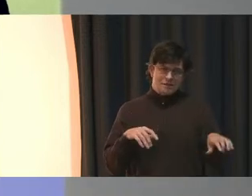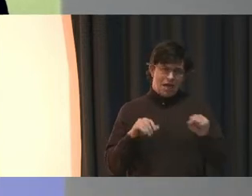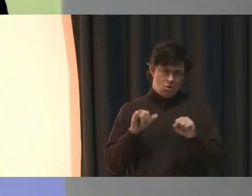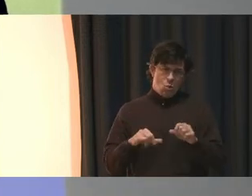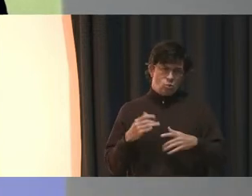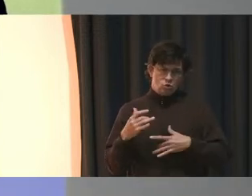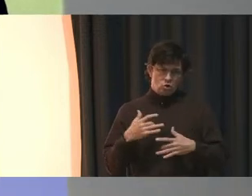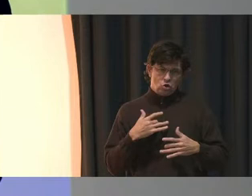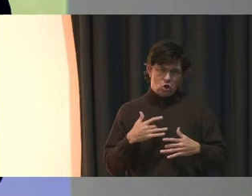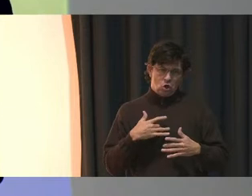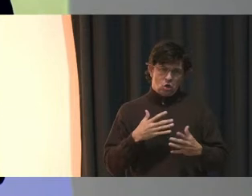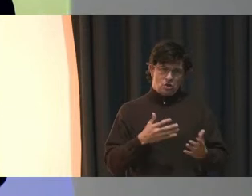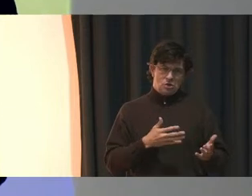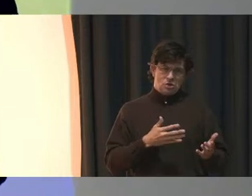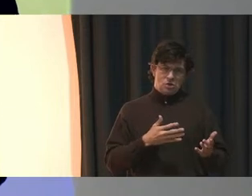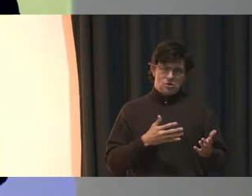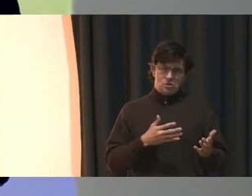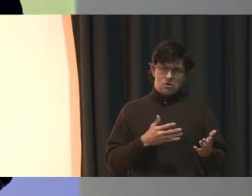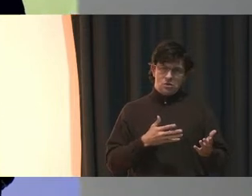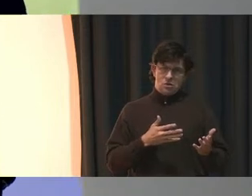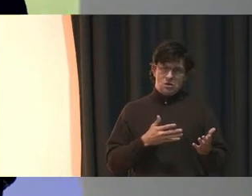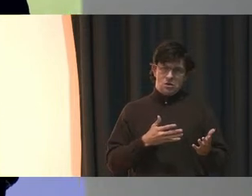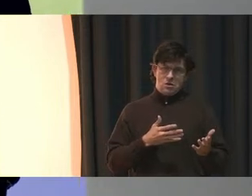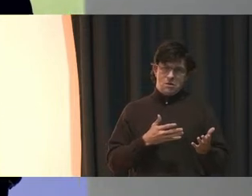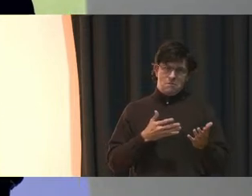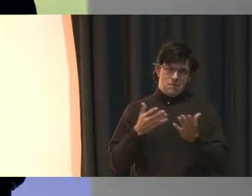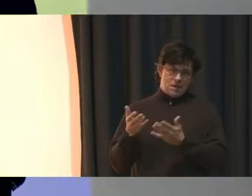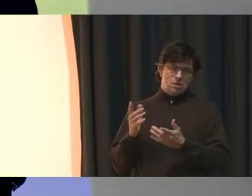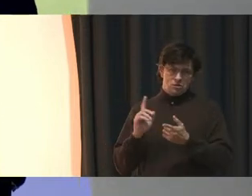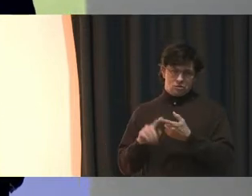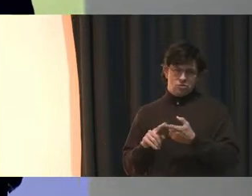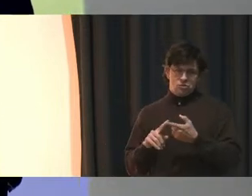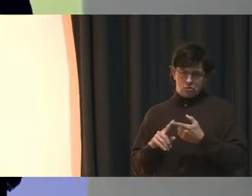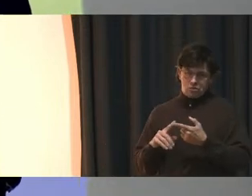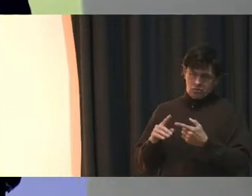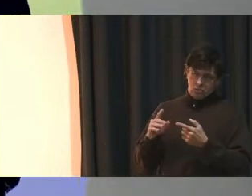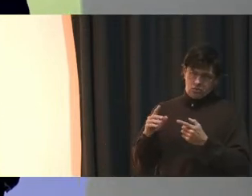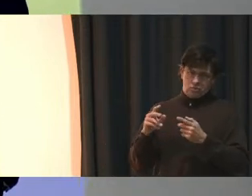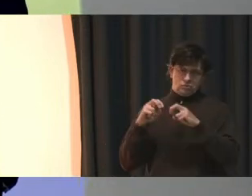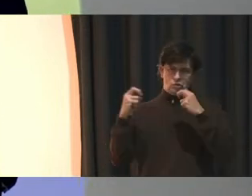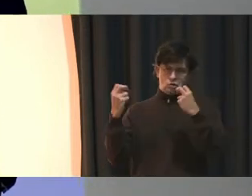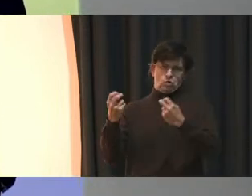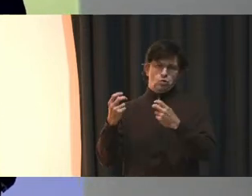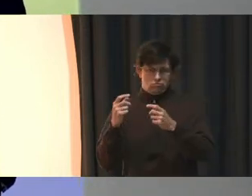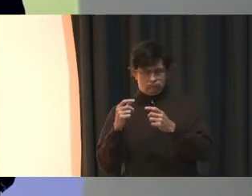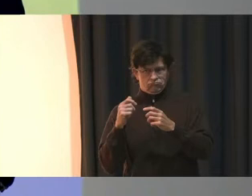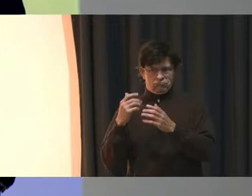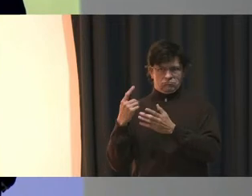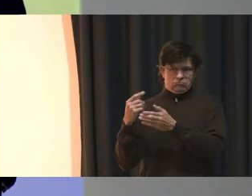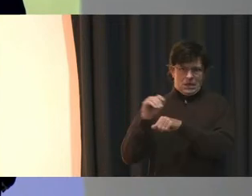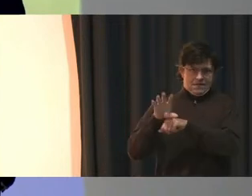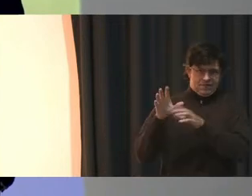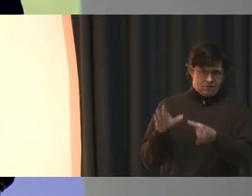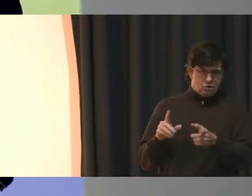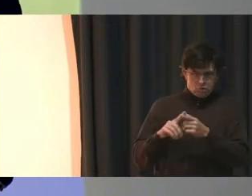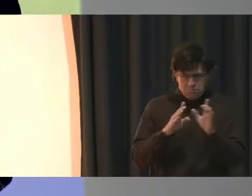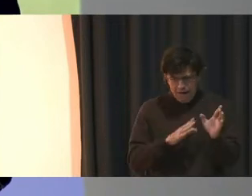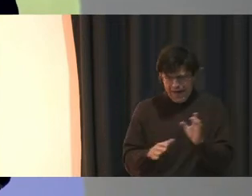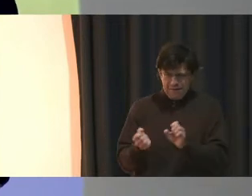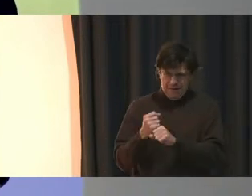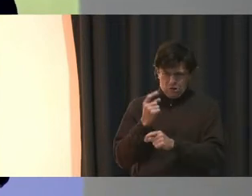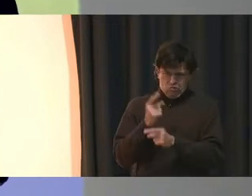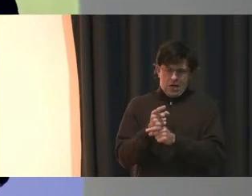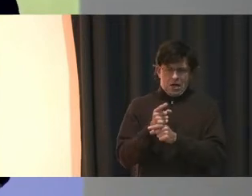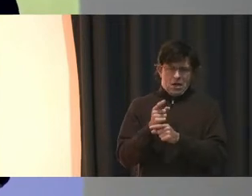concerns back over the course of my entry plan so that I can plan moving forward on making the modifications